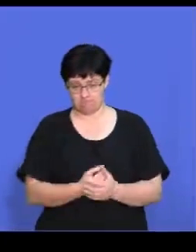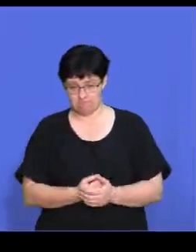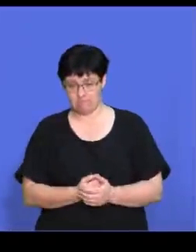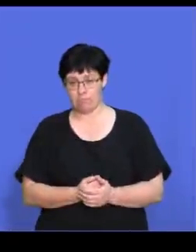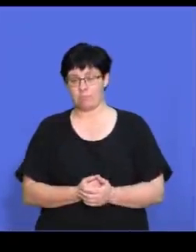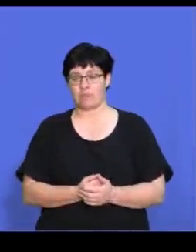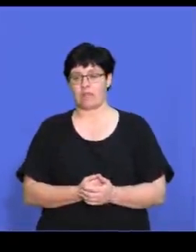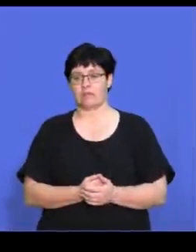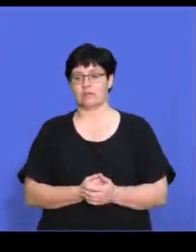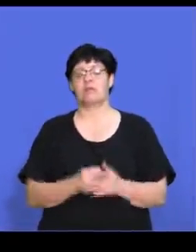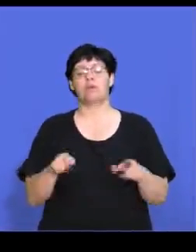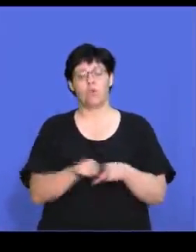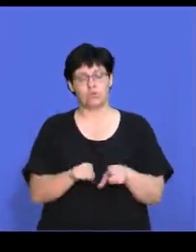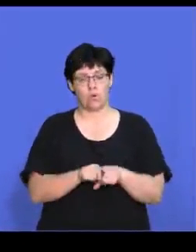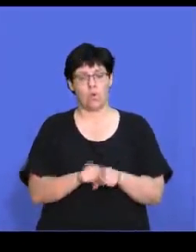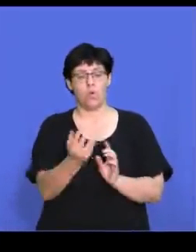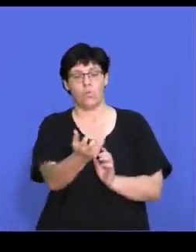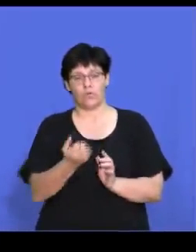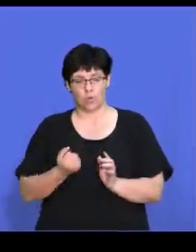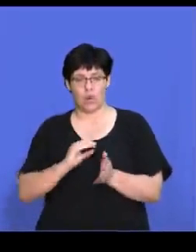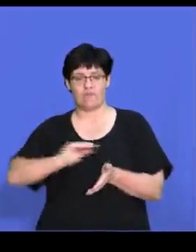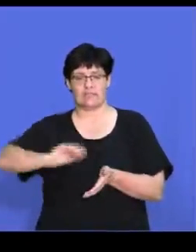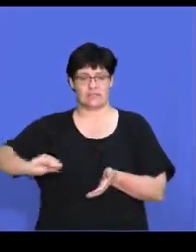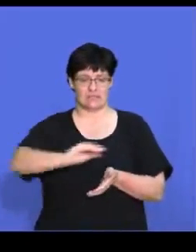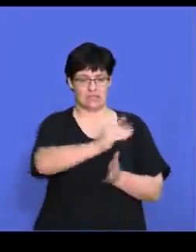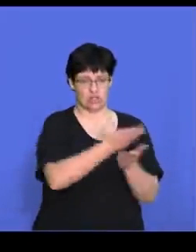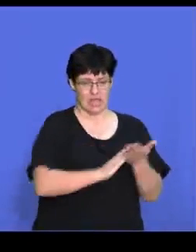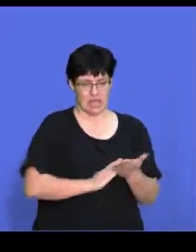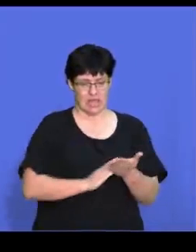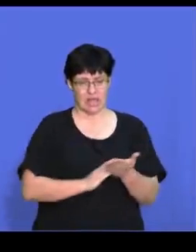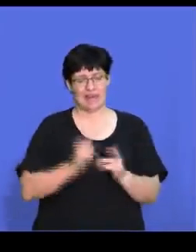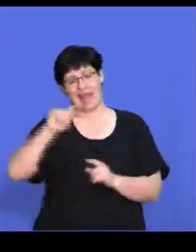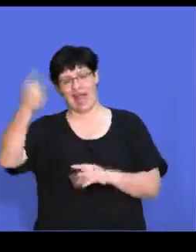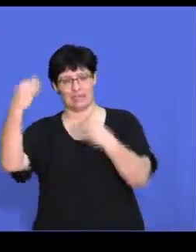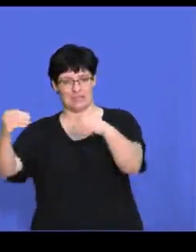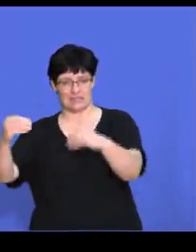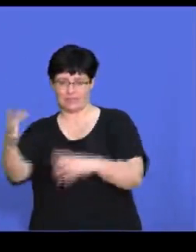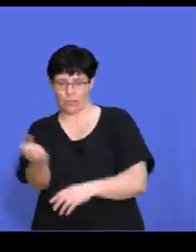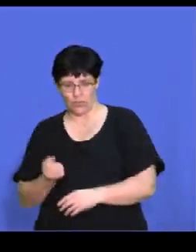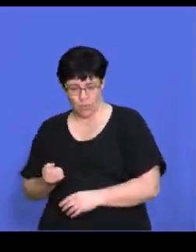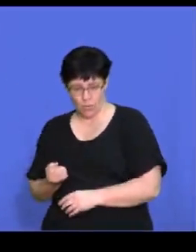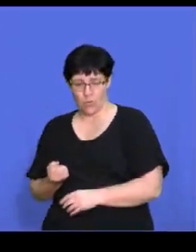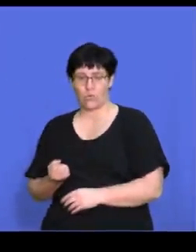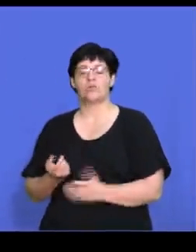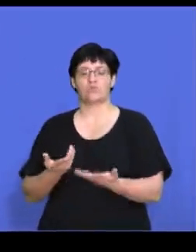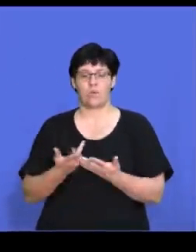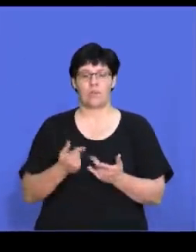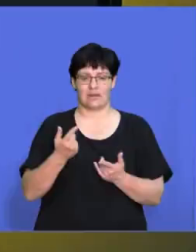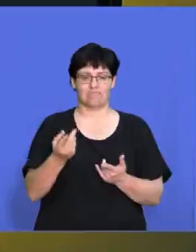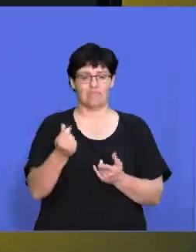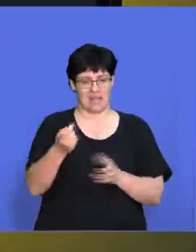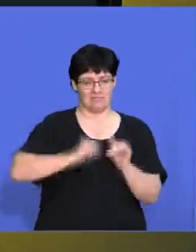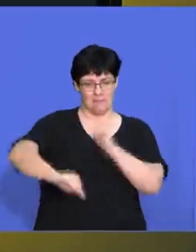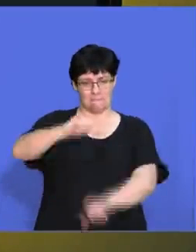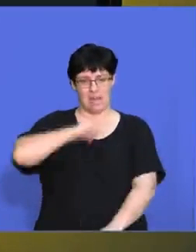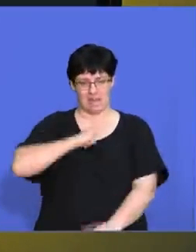And they could withdraw their investment shares in that in another business so they can take their money out of